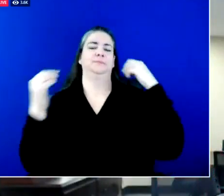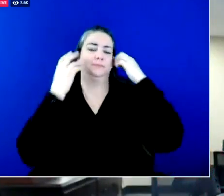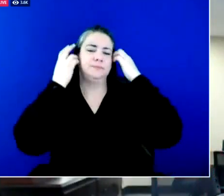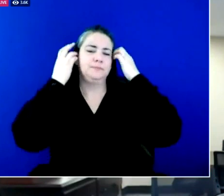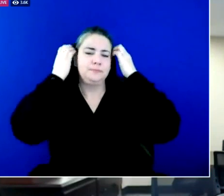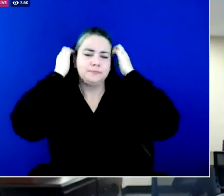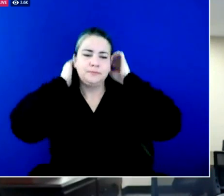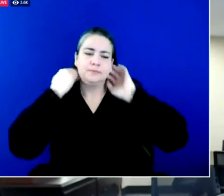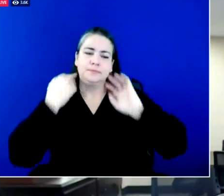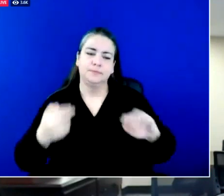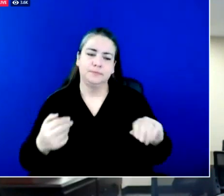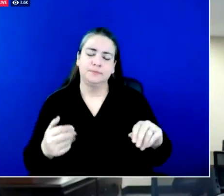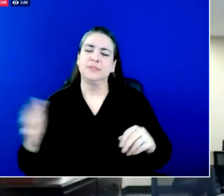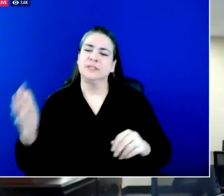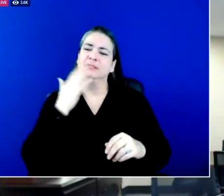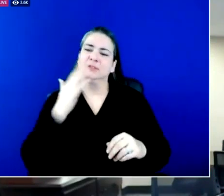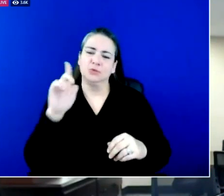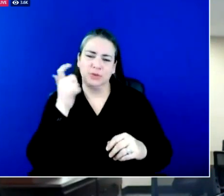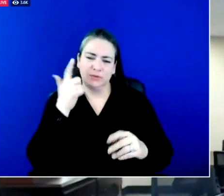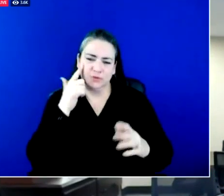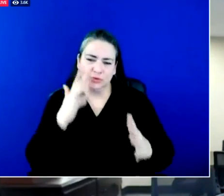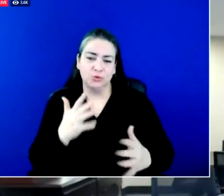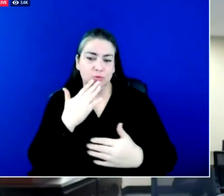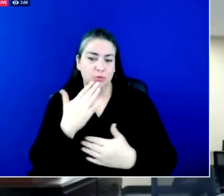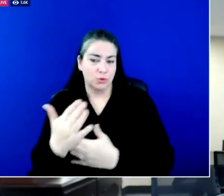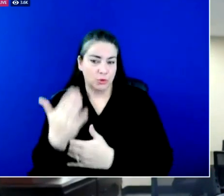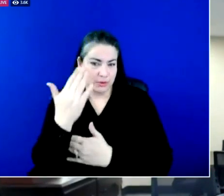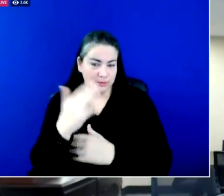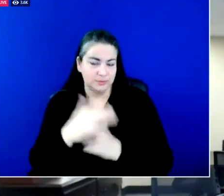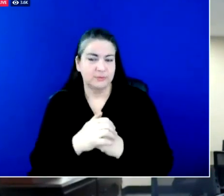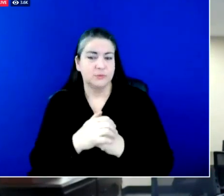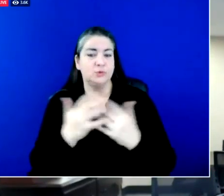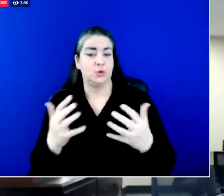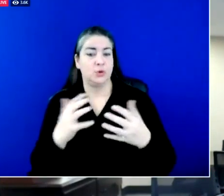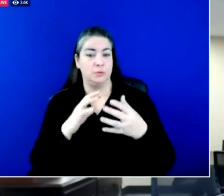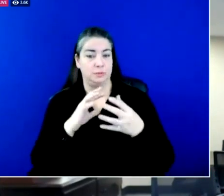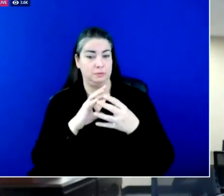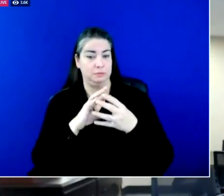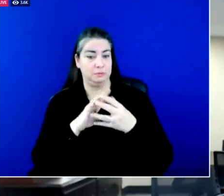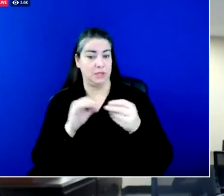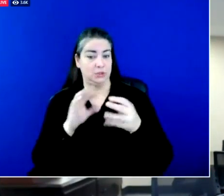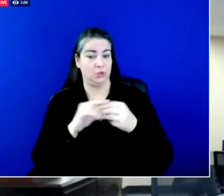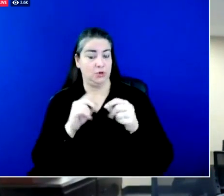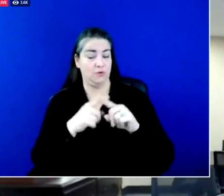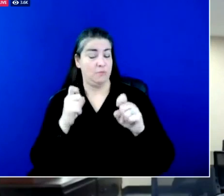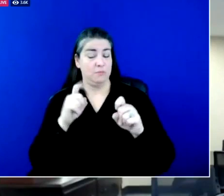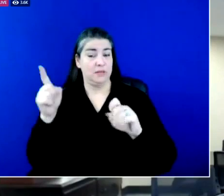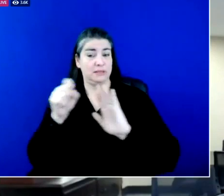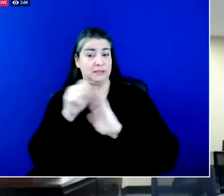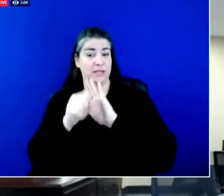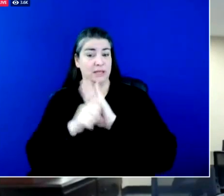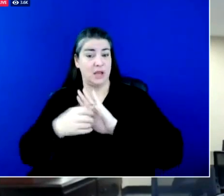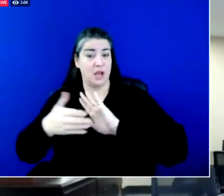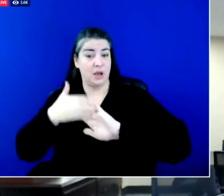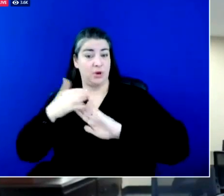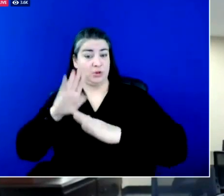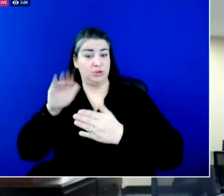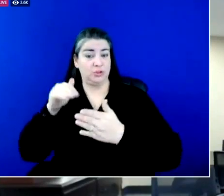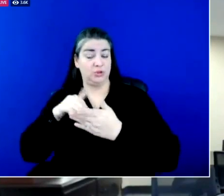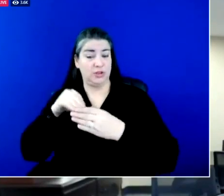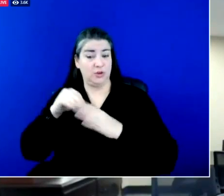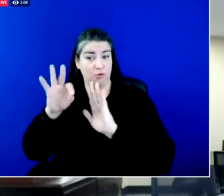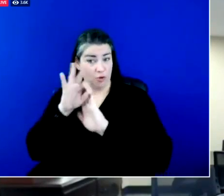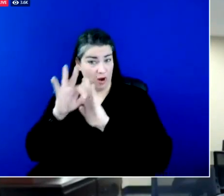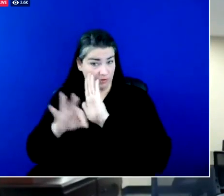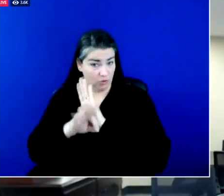Thank you governor and good morning. So the message from the state operations center here in Frankville in Frankfort is please